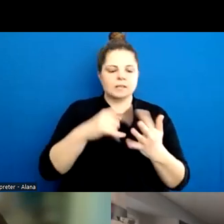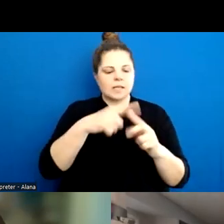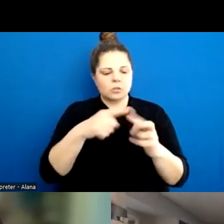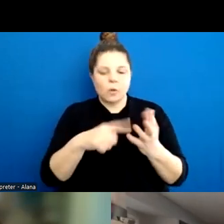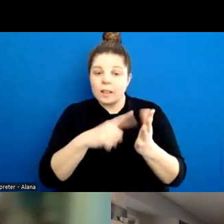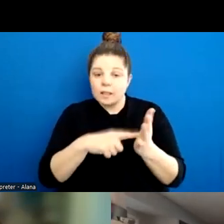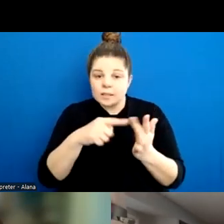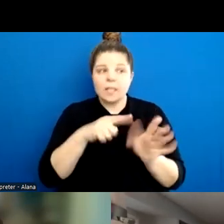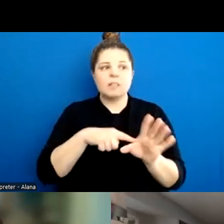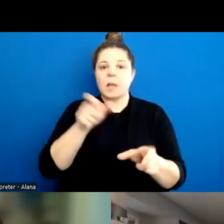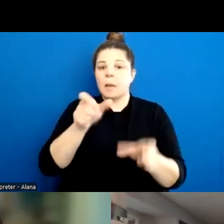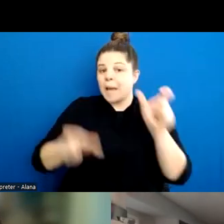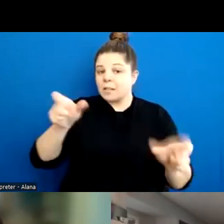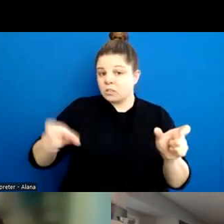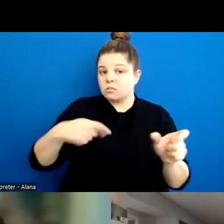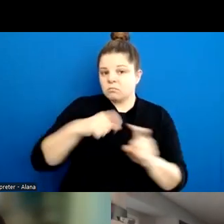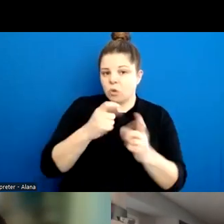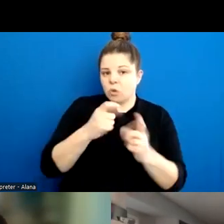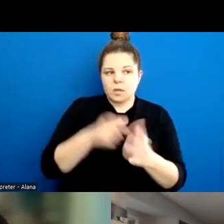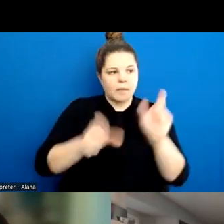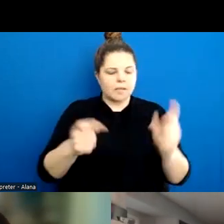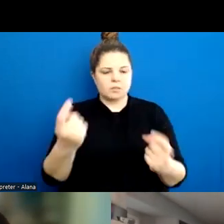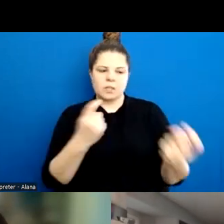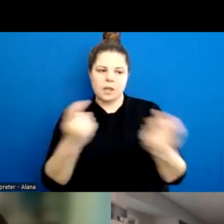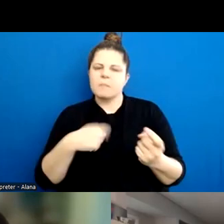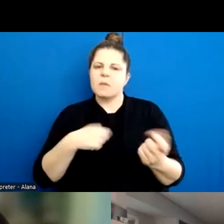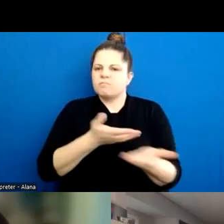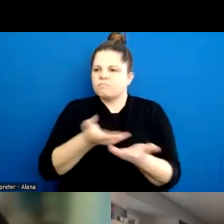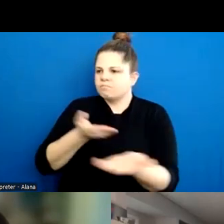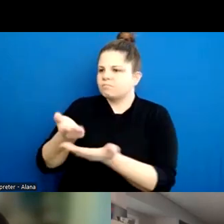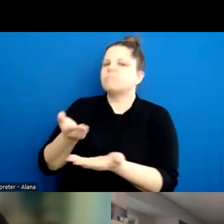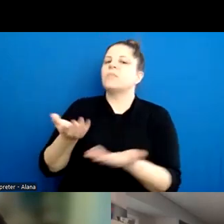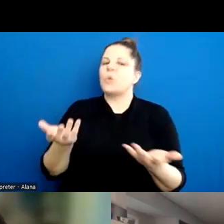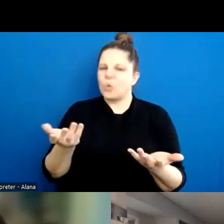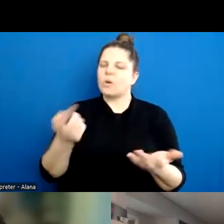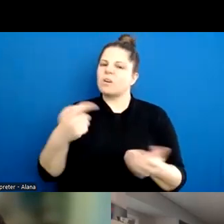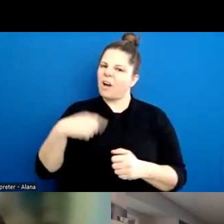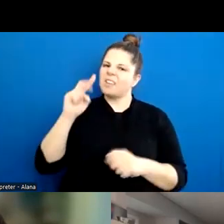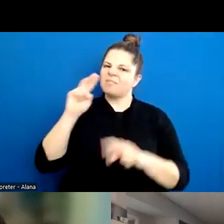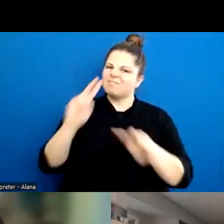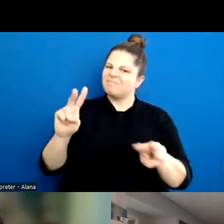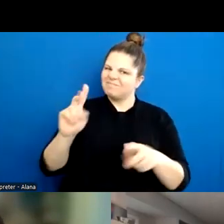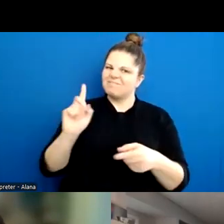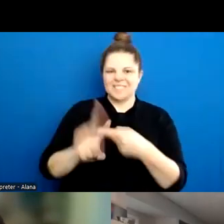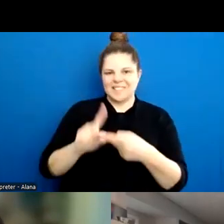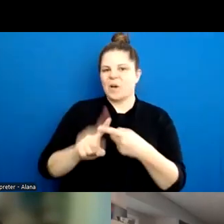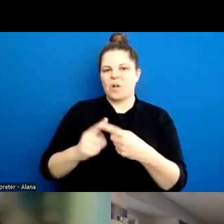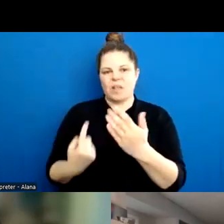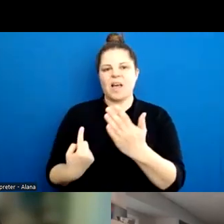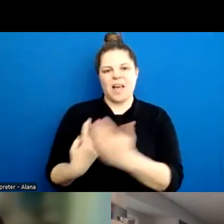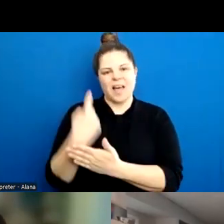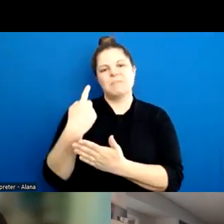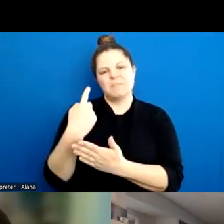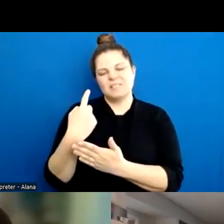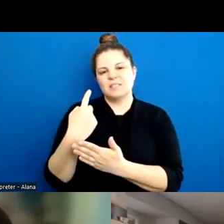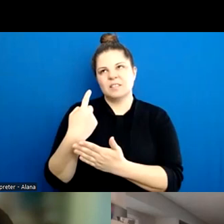patients when they come to see me as a doctor. I still see, I mean, there's a lot